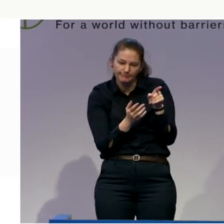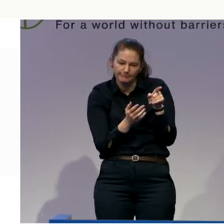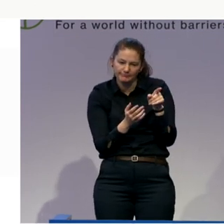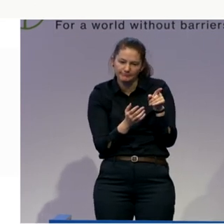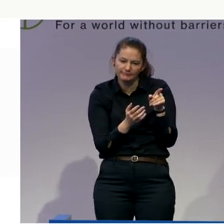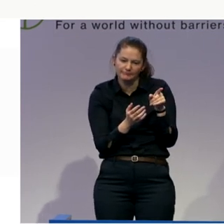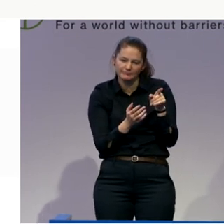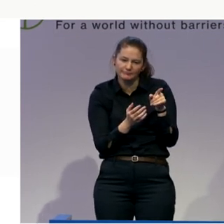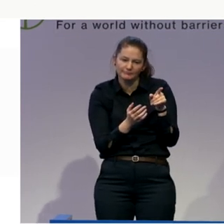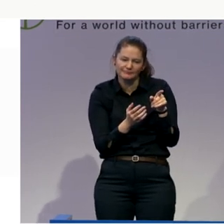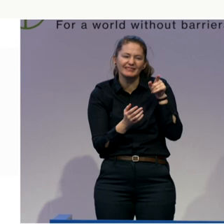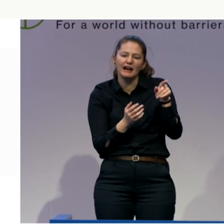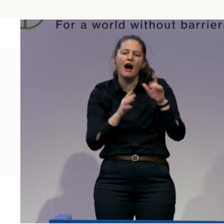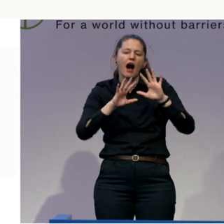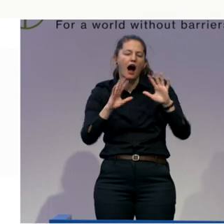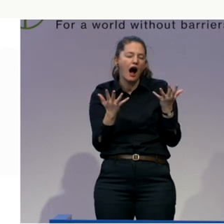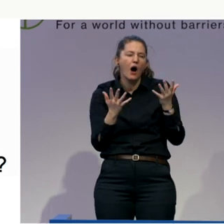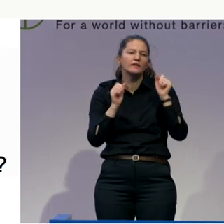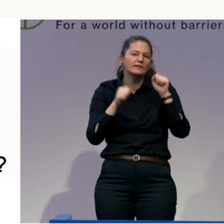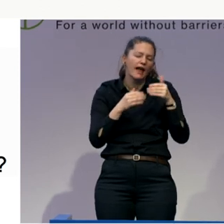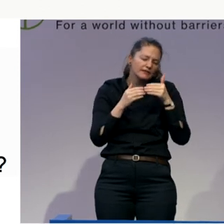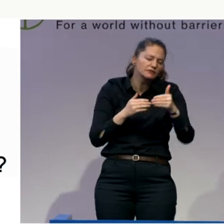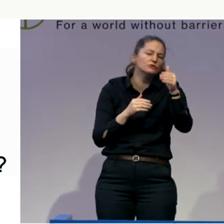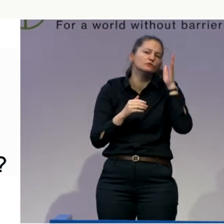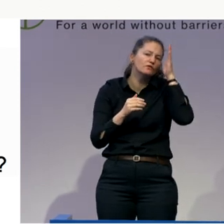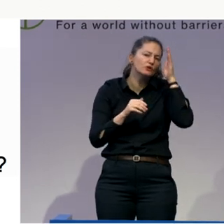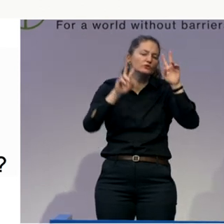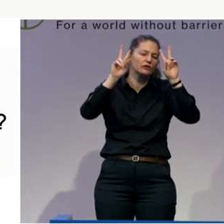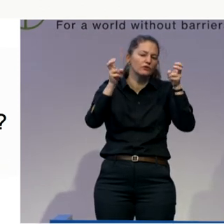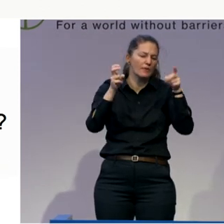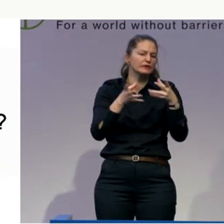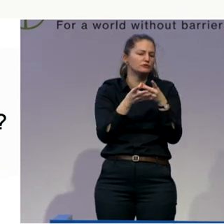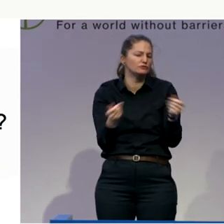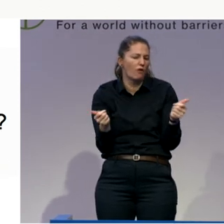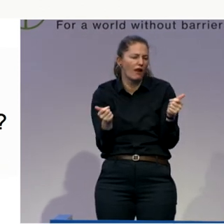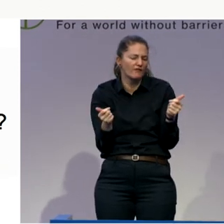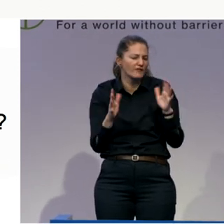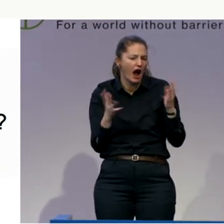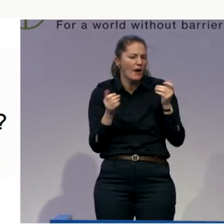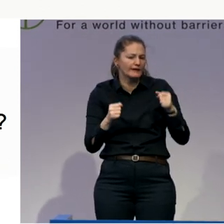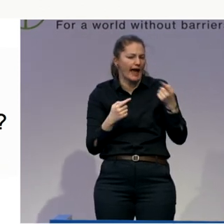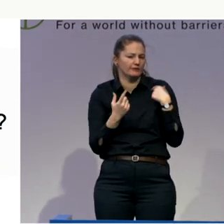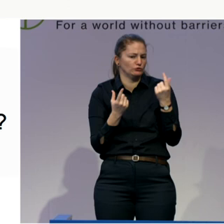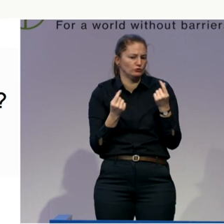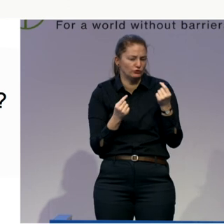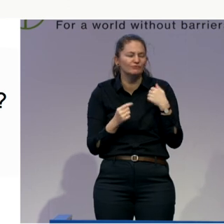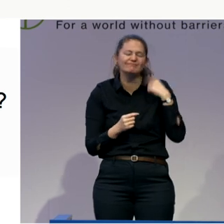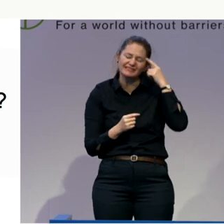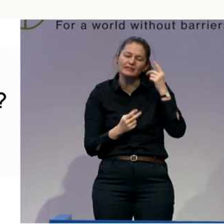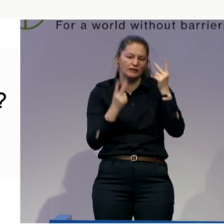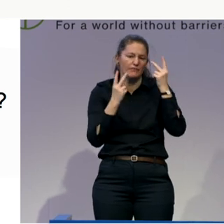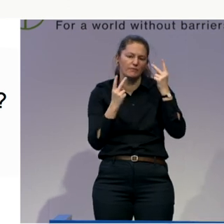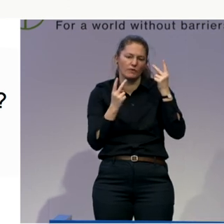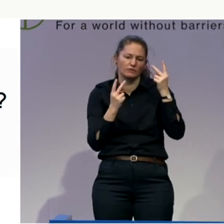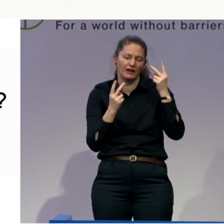issue? I think that you have to acknowledge that people are in the care sector for